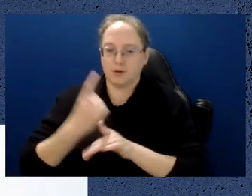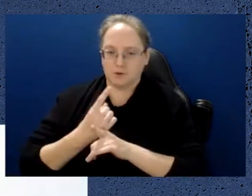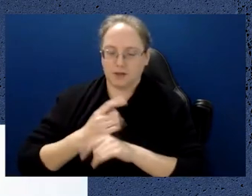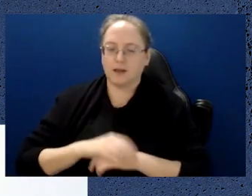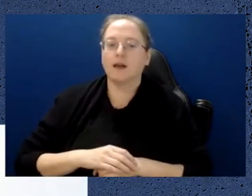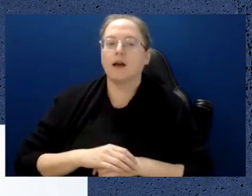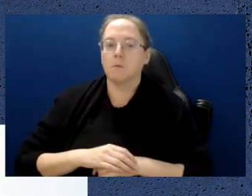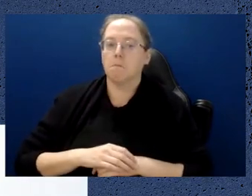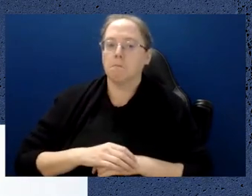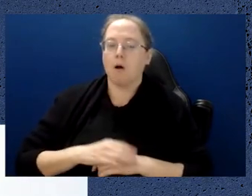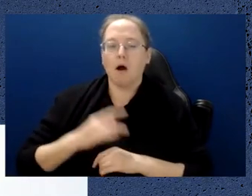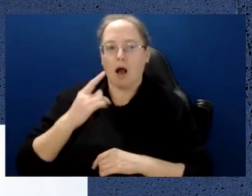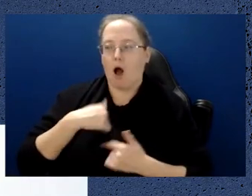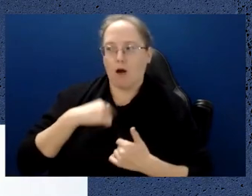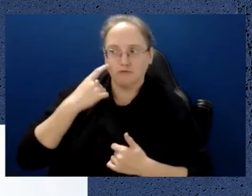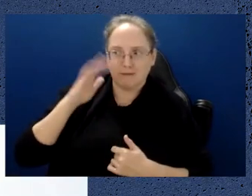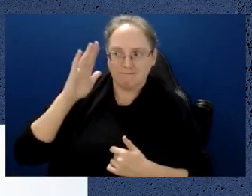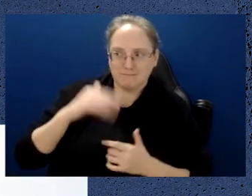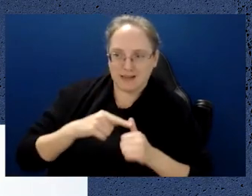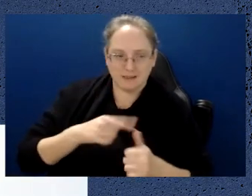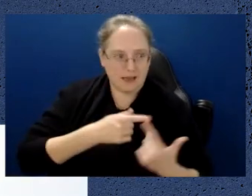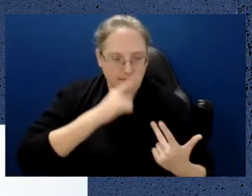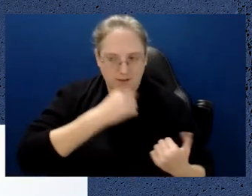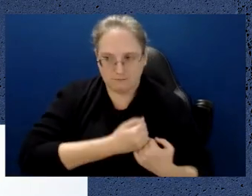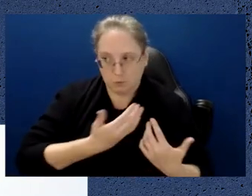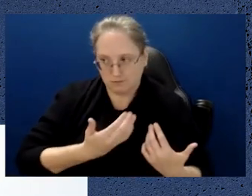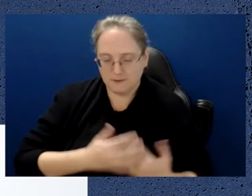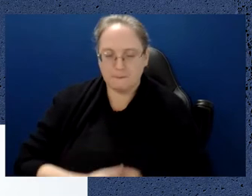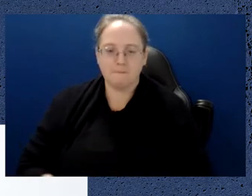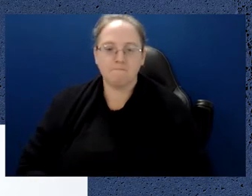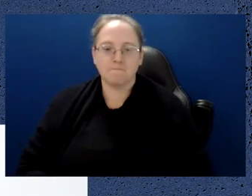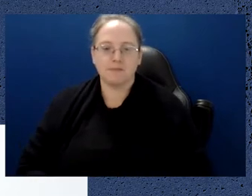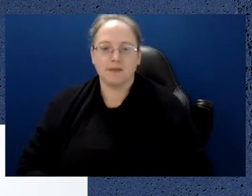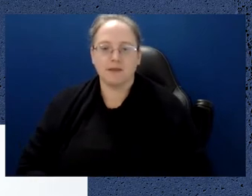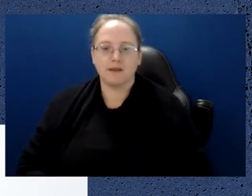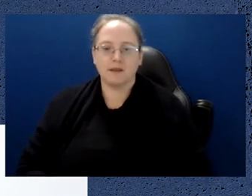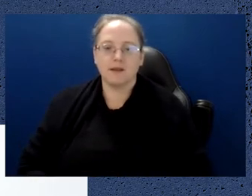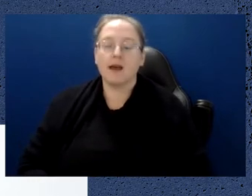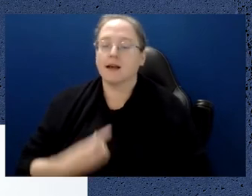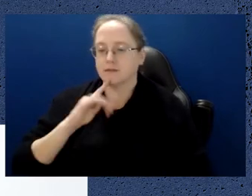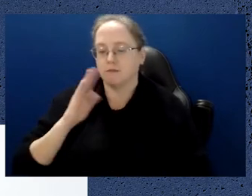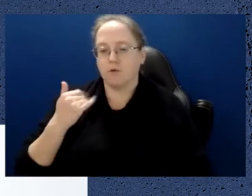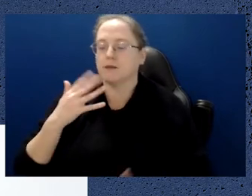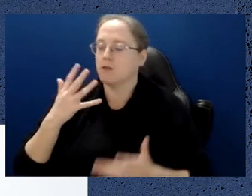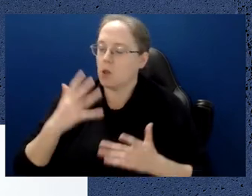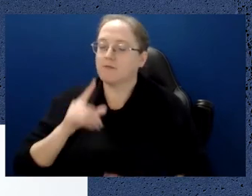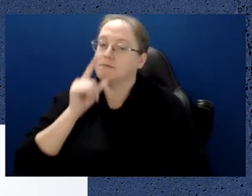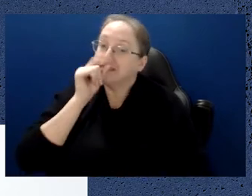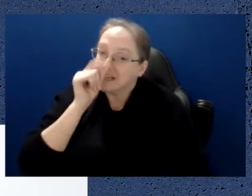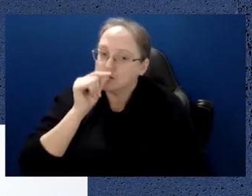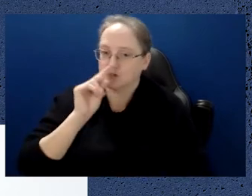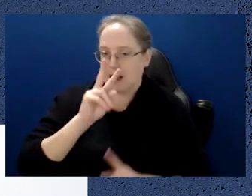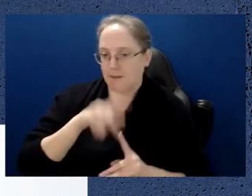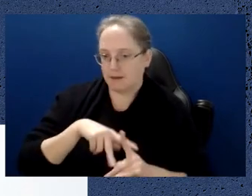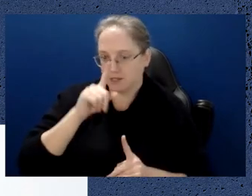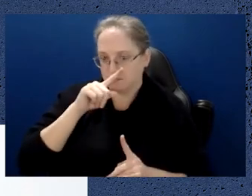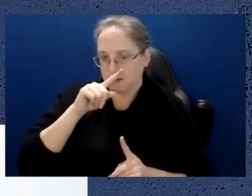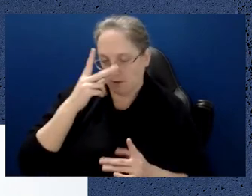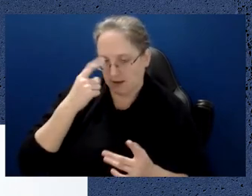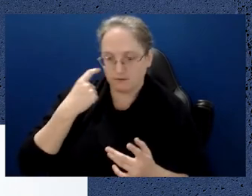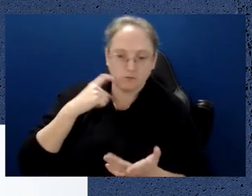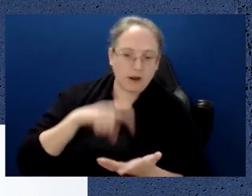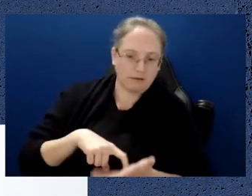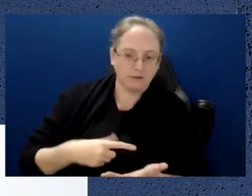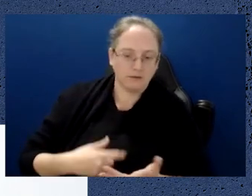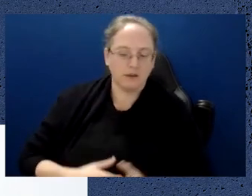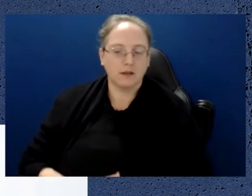So as I indicated, there are lots of potential applications that people are finding. So we work